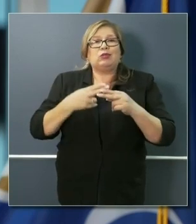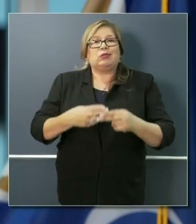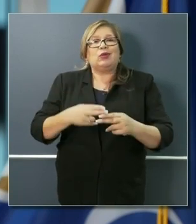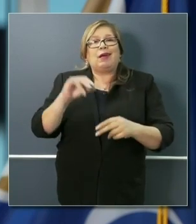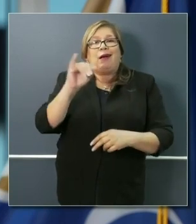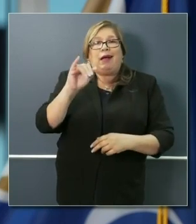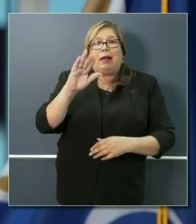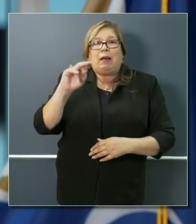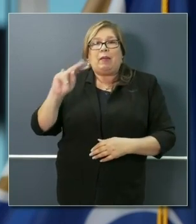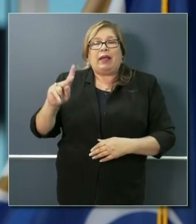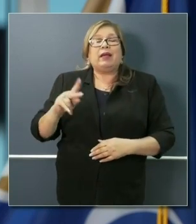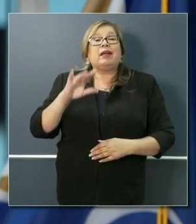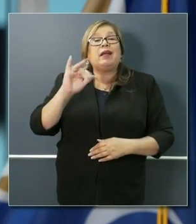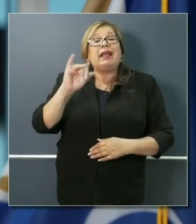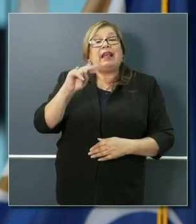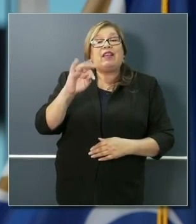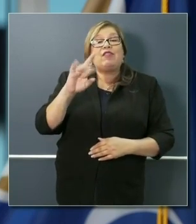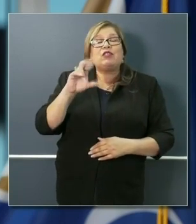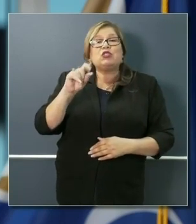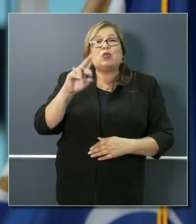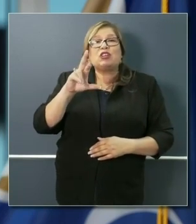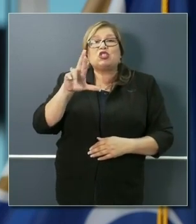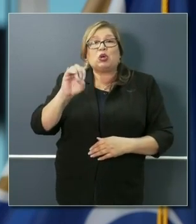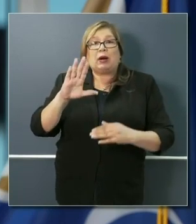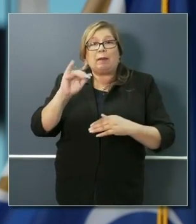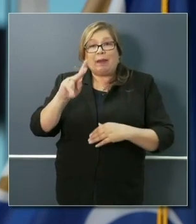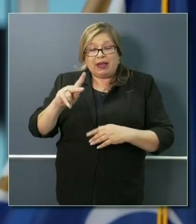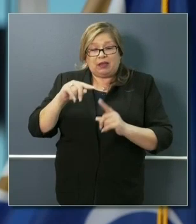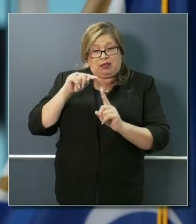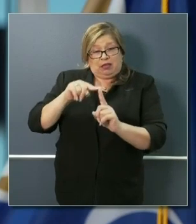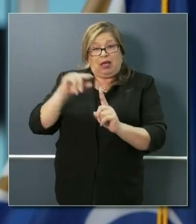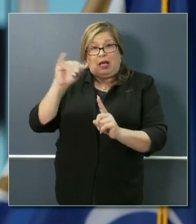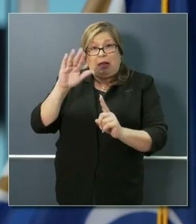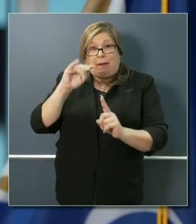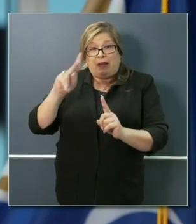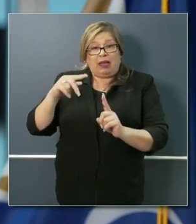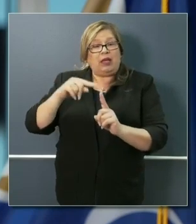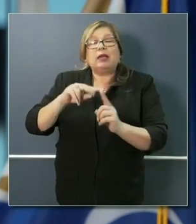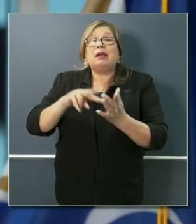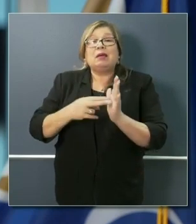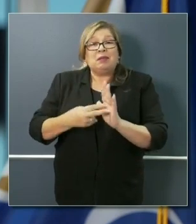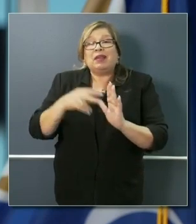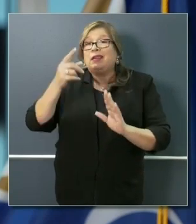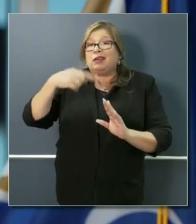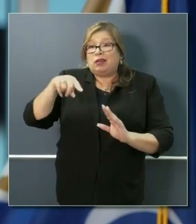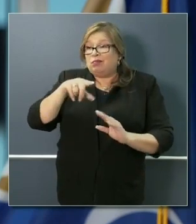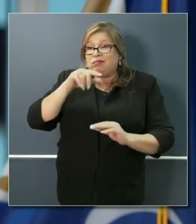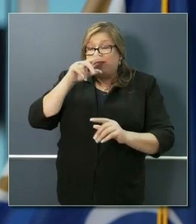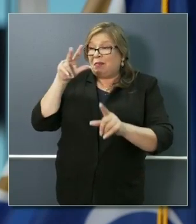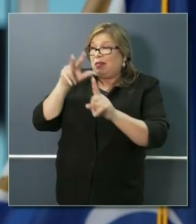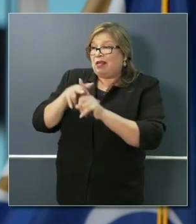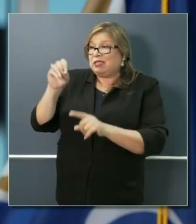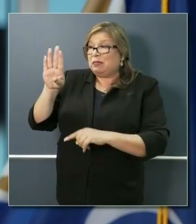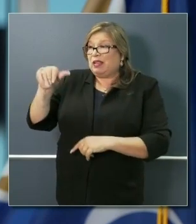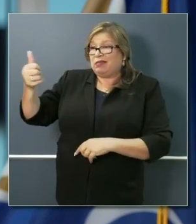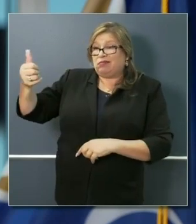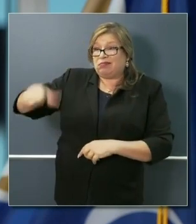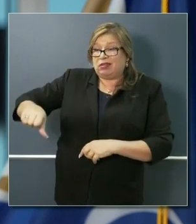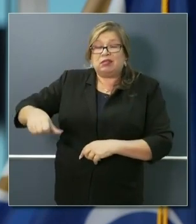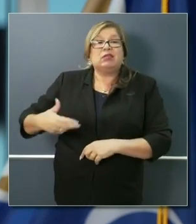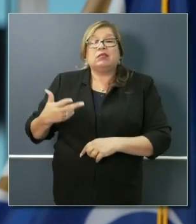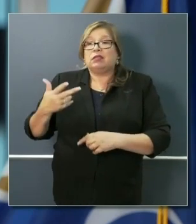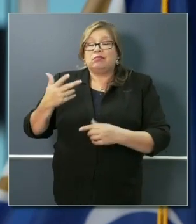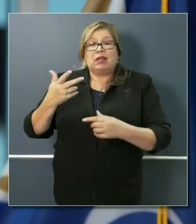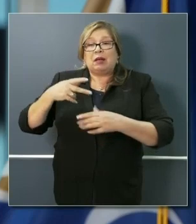to create micro-lending opportunities for people that otherwise would not be eligible for SBA relief,